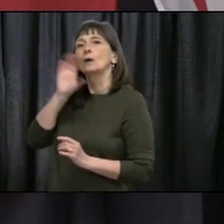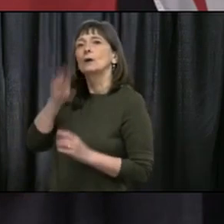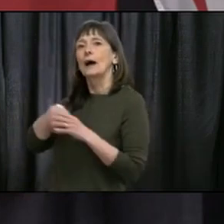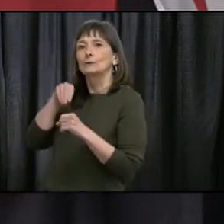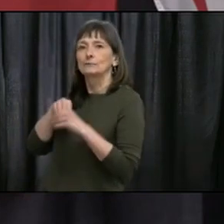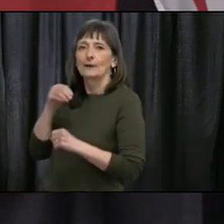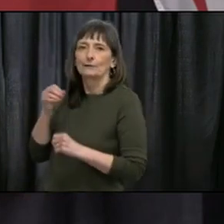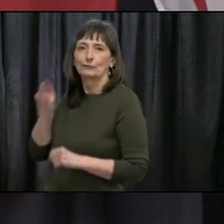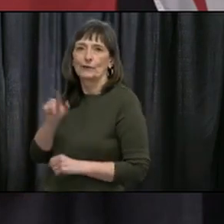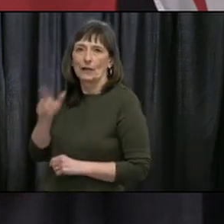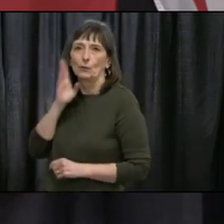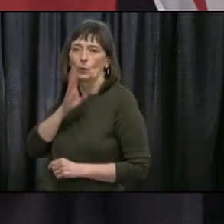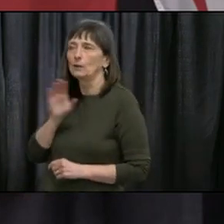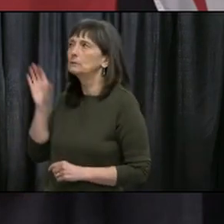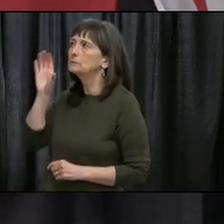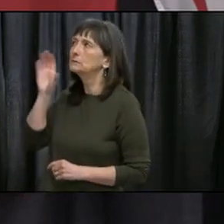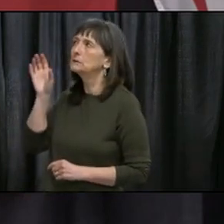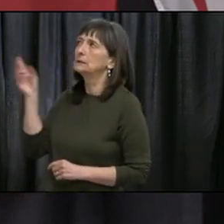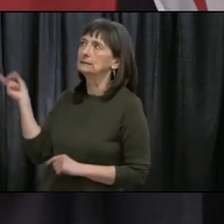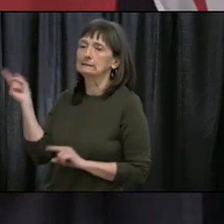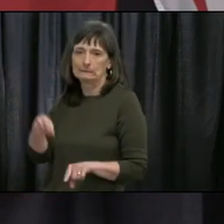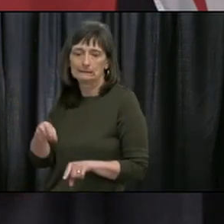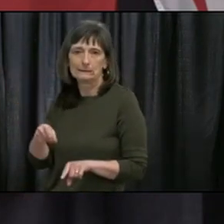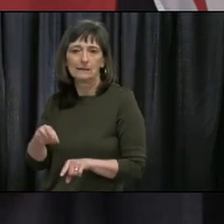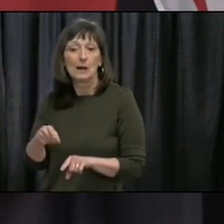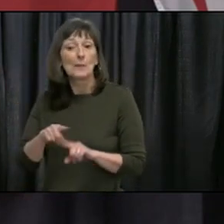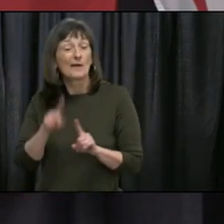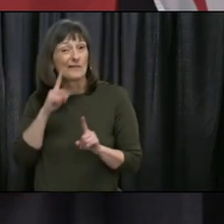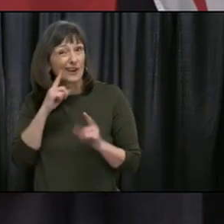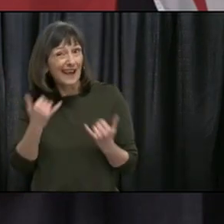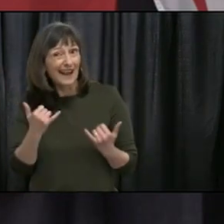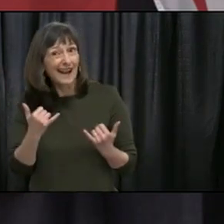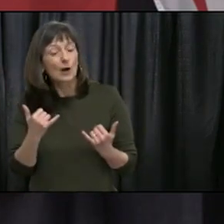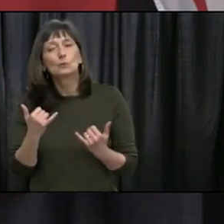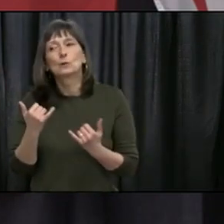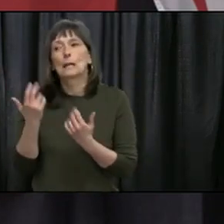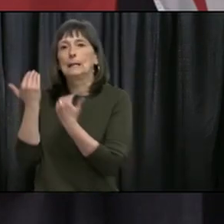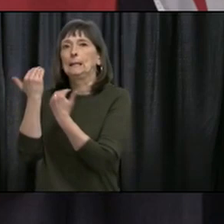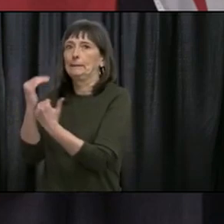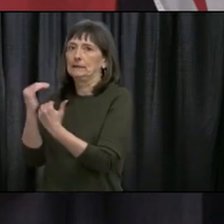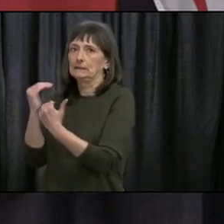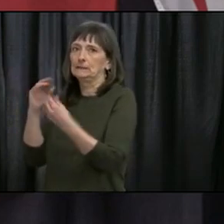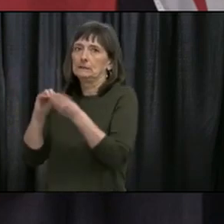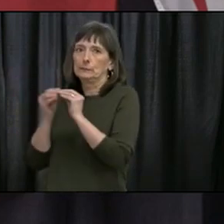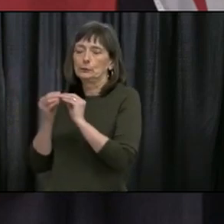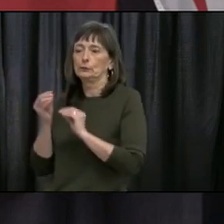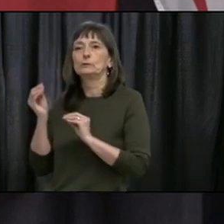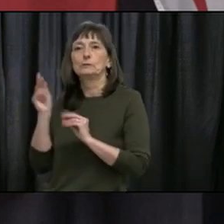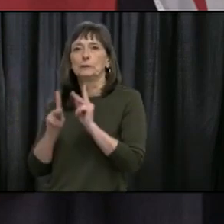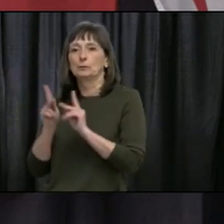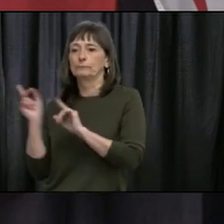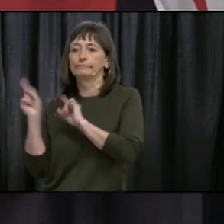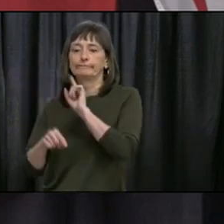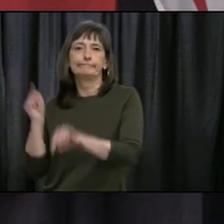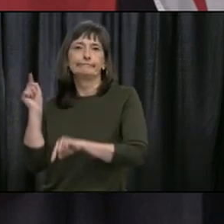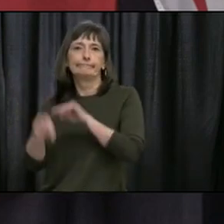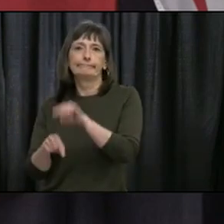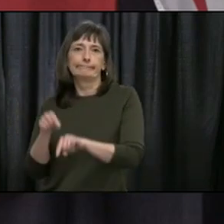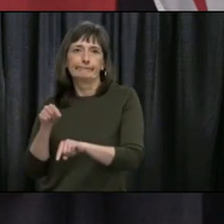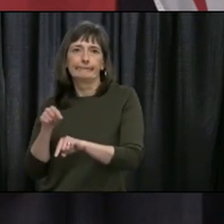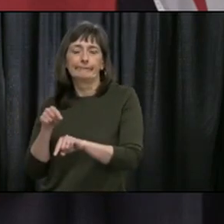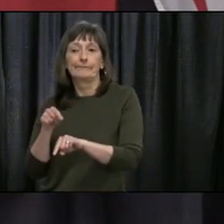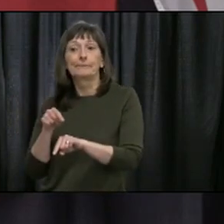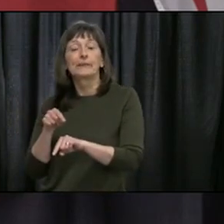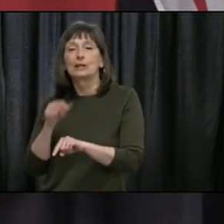But clearly right now, what we want to be able to is restrict as many people as coming into this province that are not essential. And